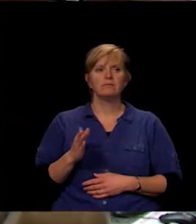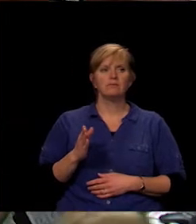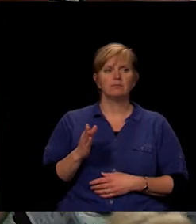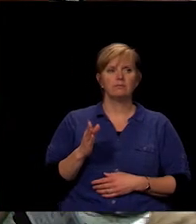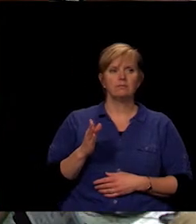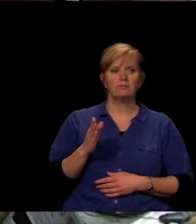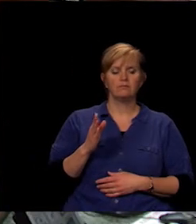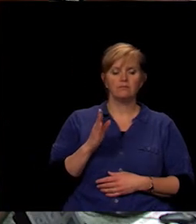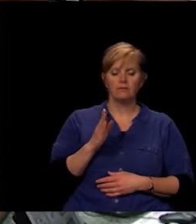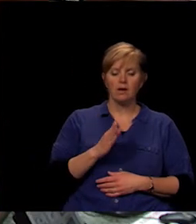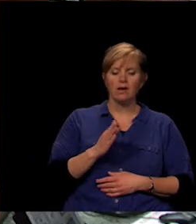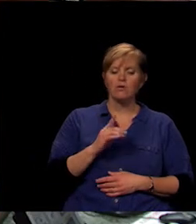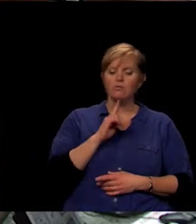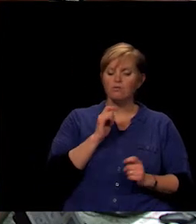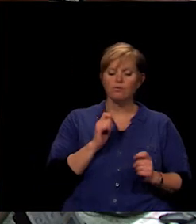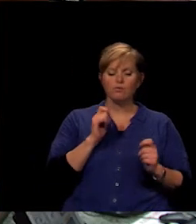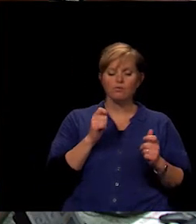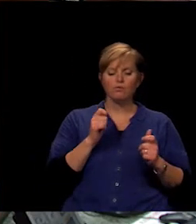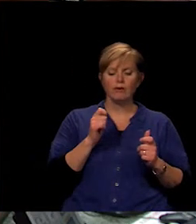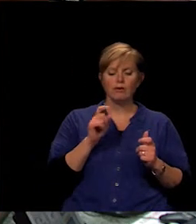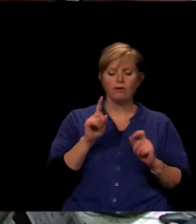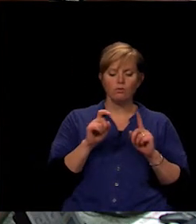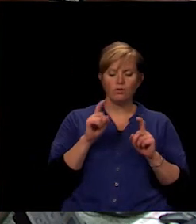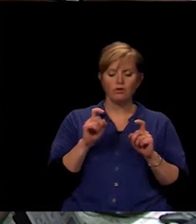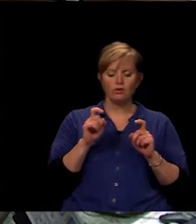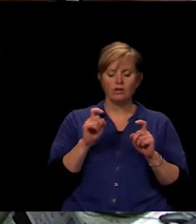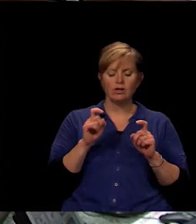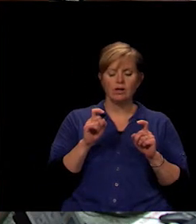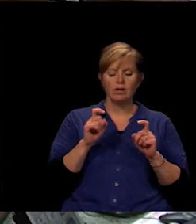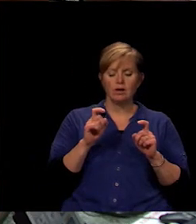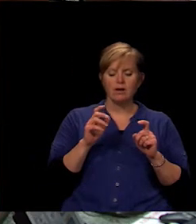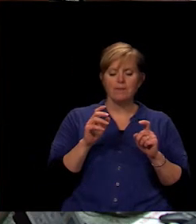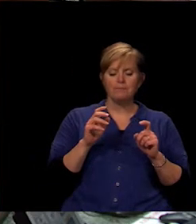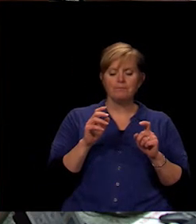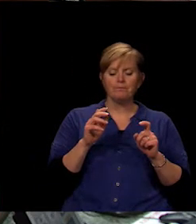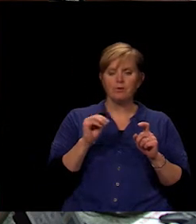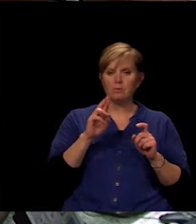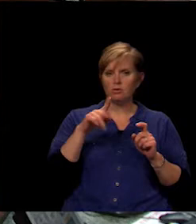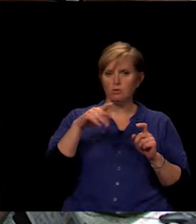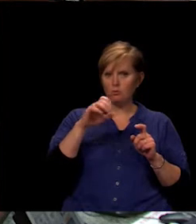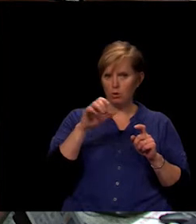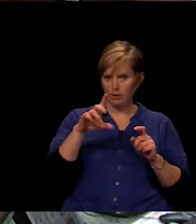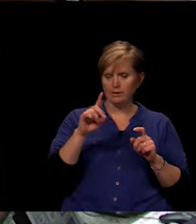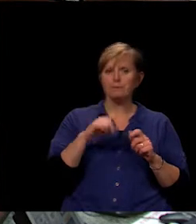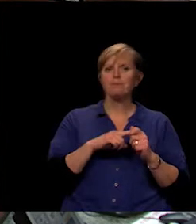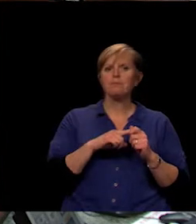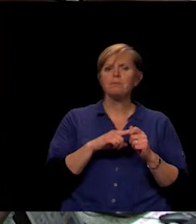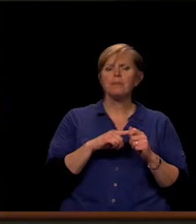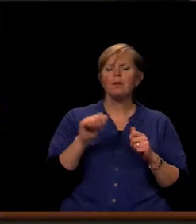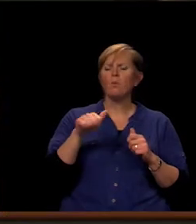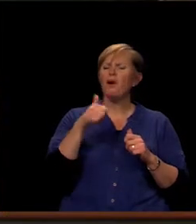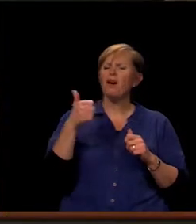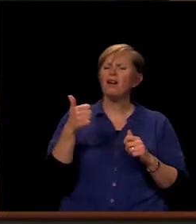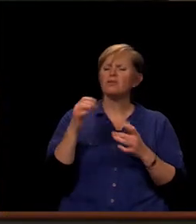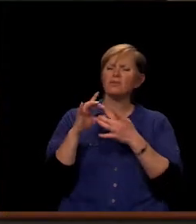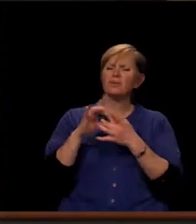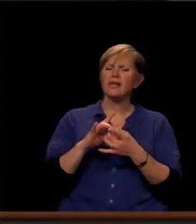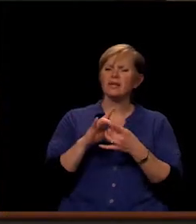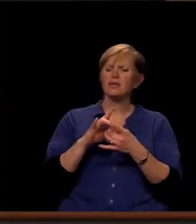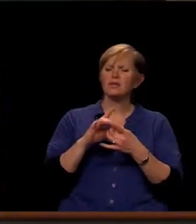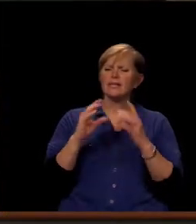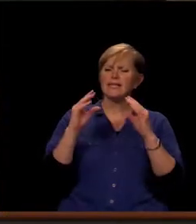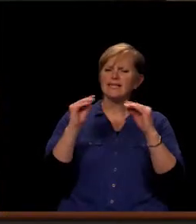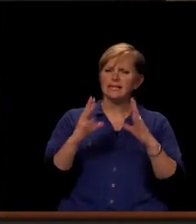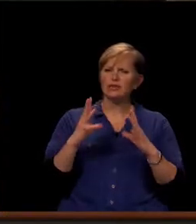What, you know, we talked about the excitement of the interaction of the students and everything. What else is there on the other end of it as far as the teachers, as far as, you know, grading?